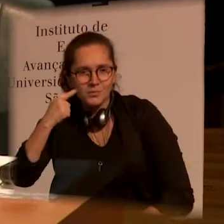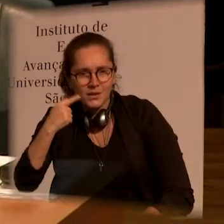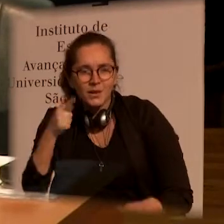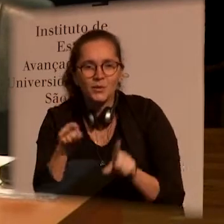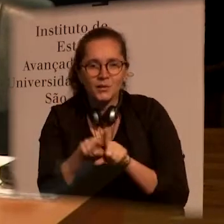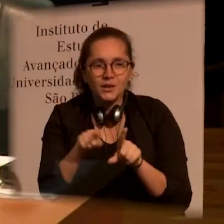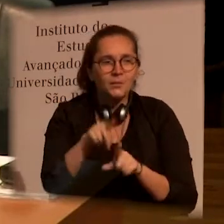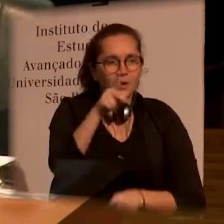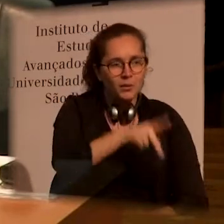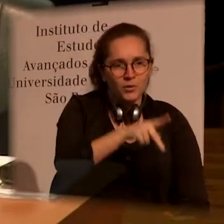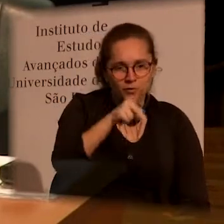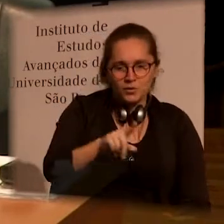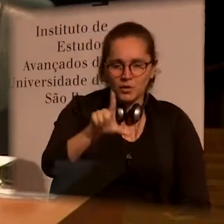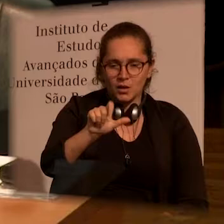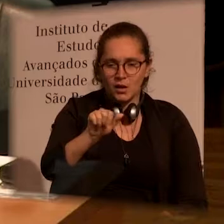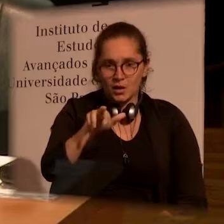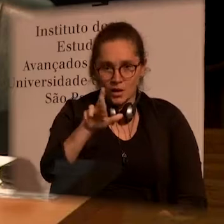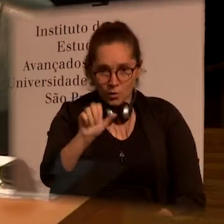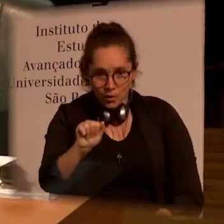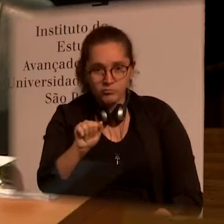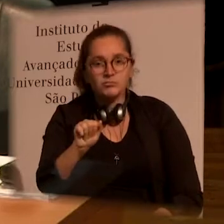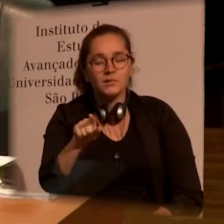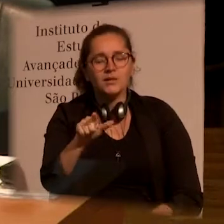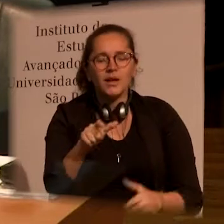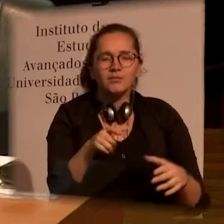interest with the British researchers.